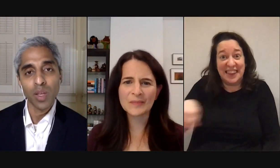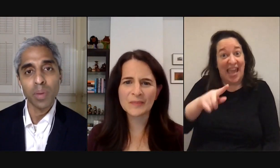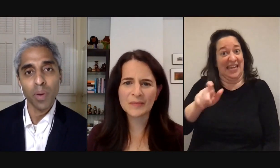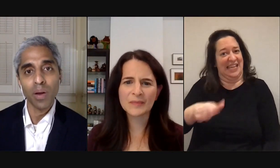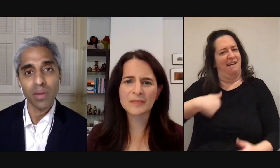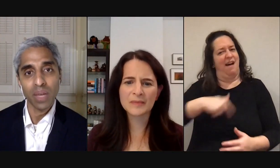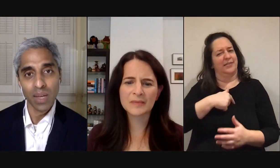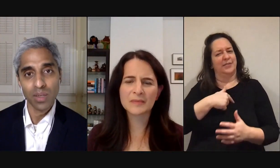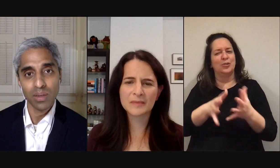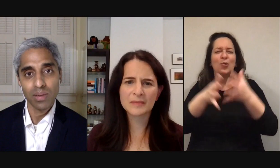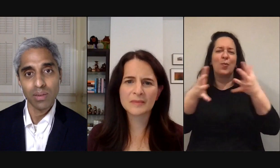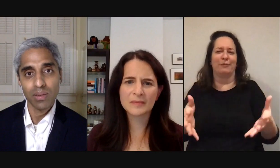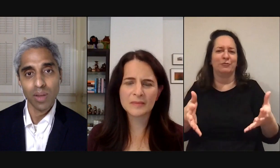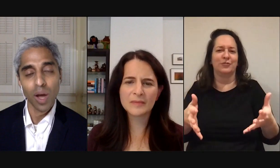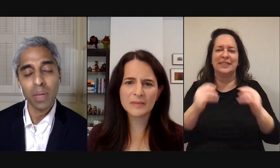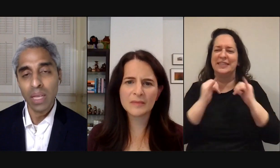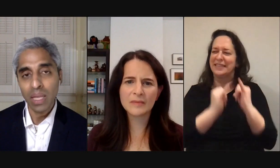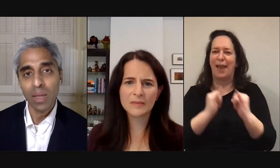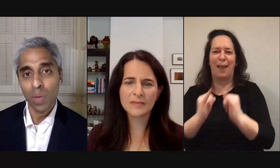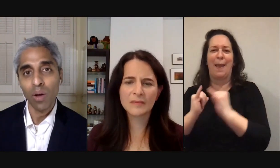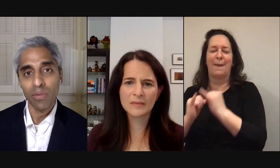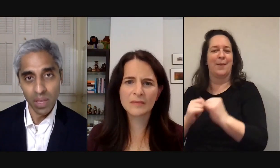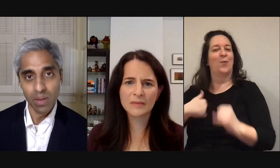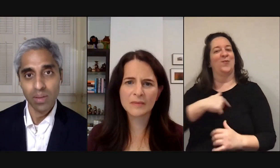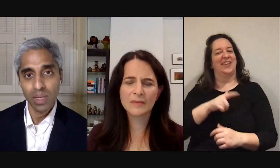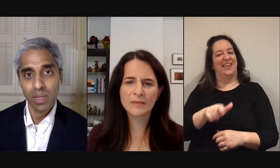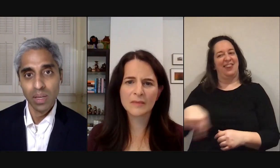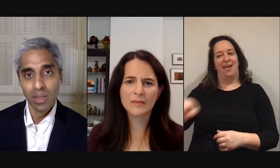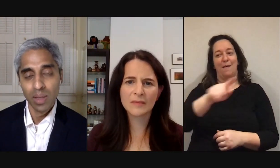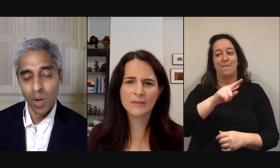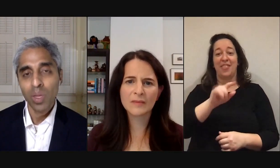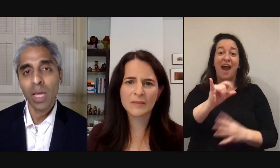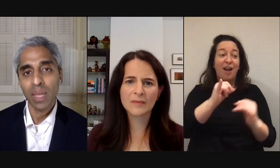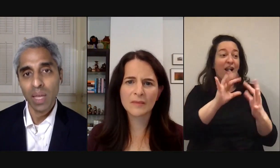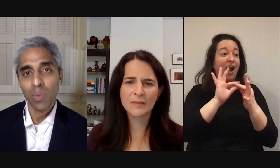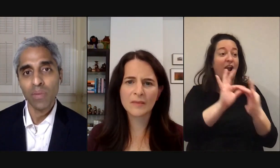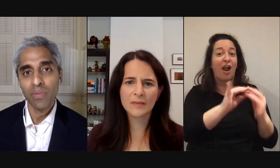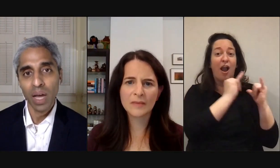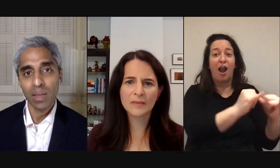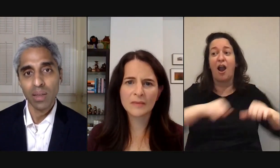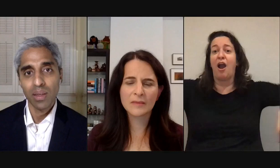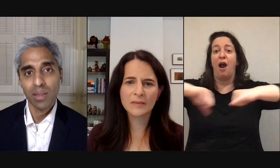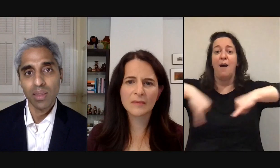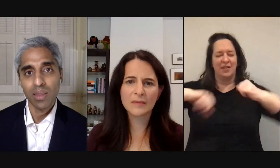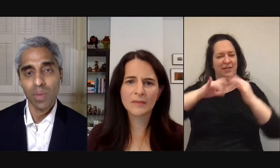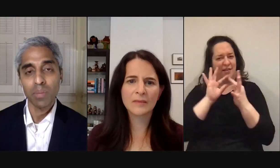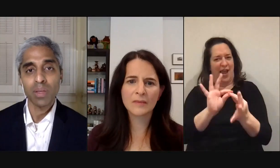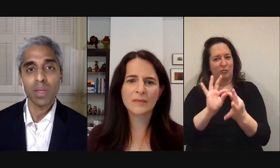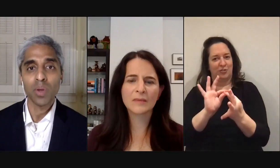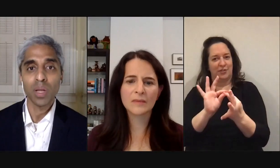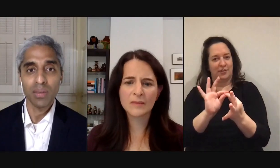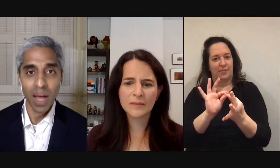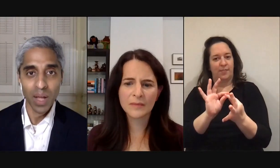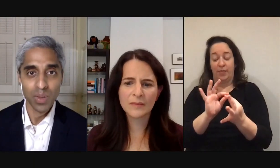on the human part of connection the common need that we all feel and not only i think can we find that we